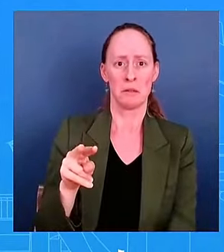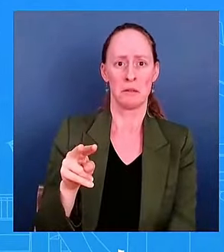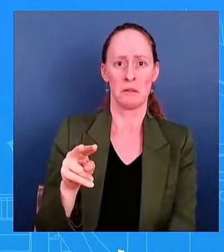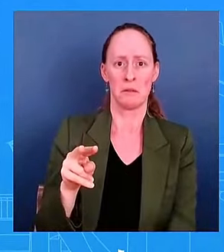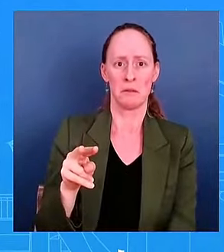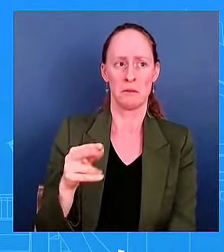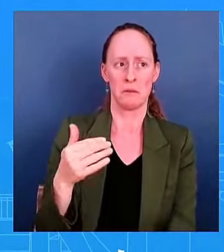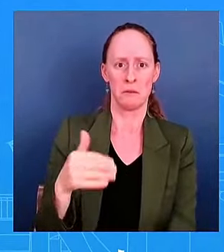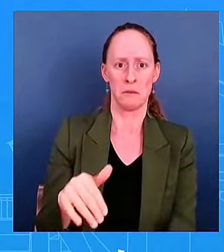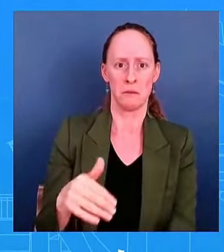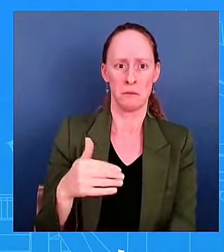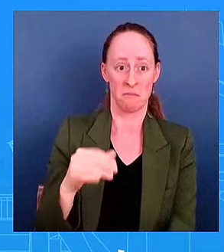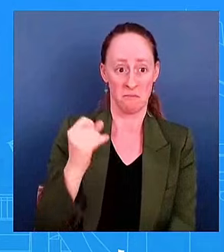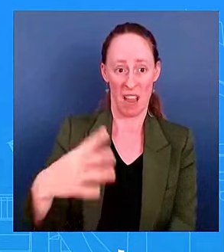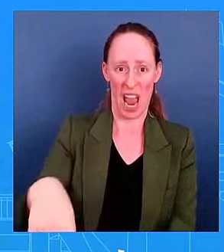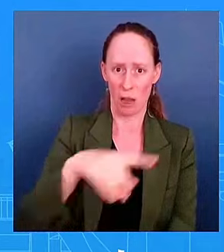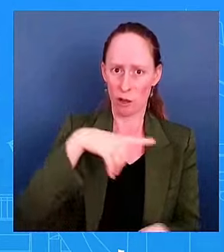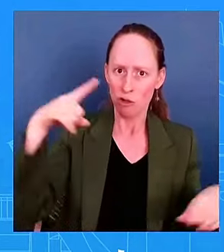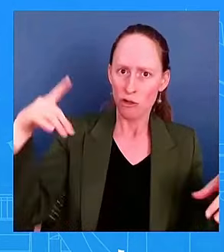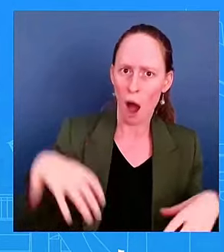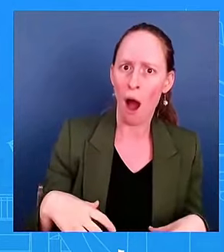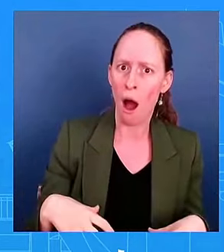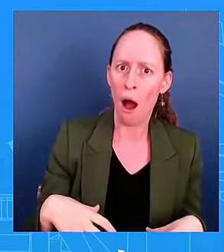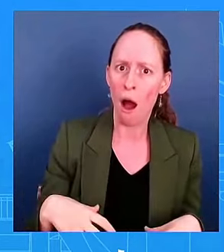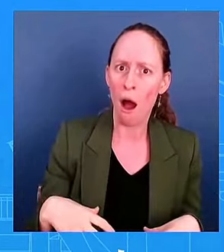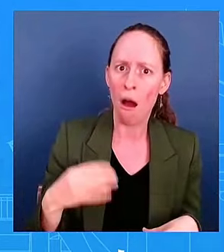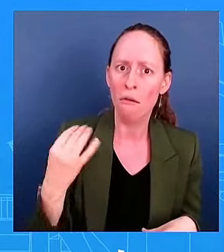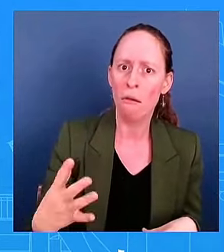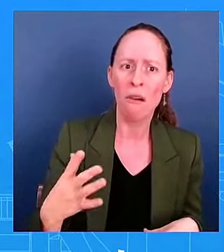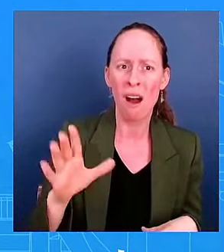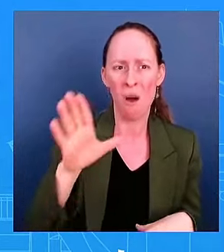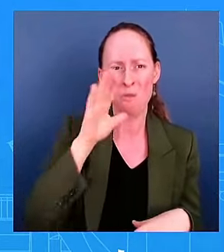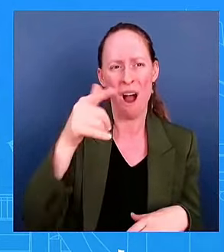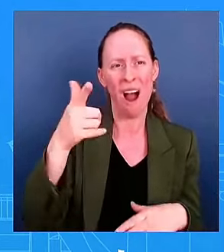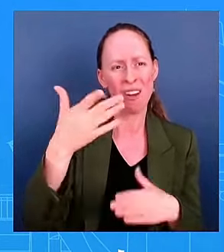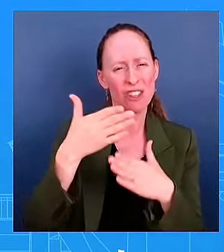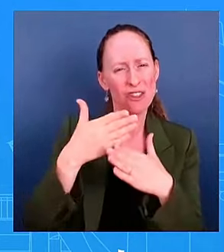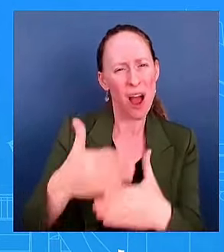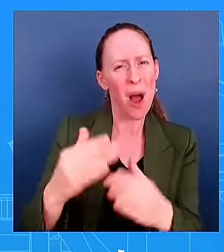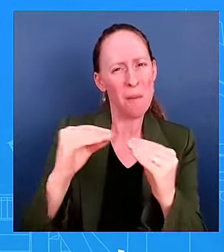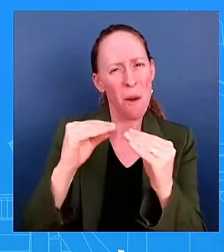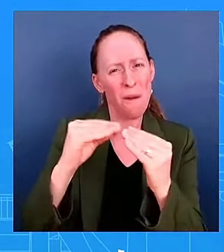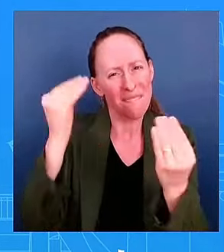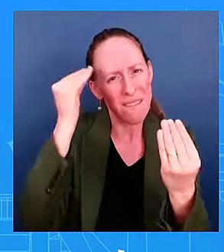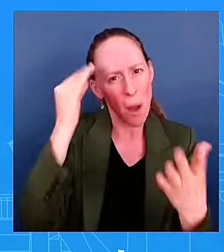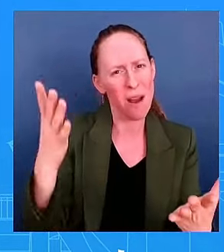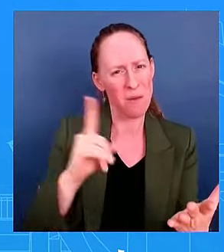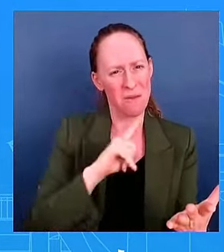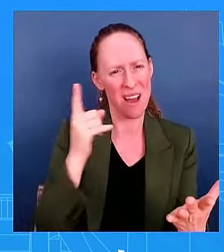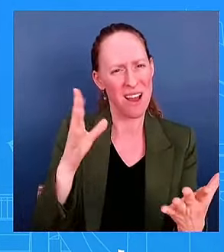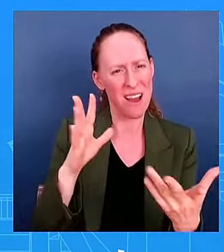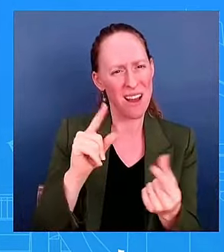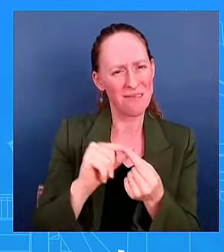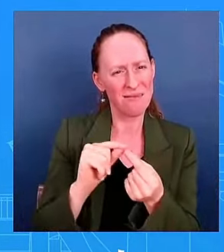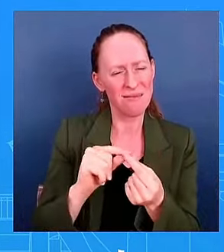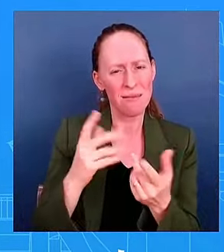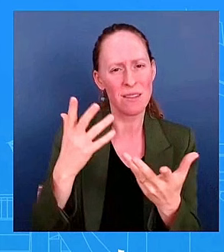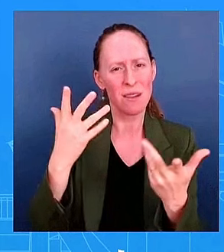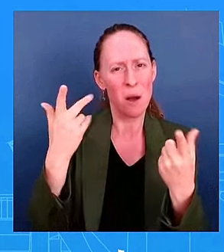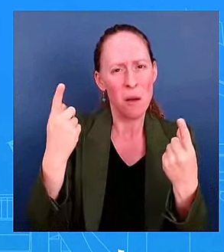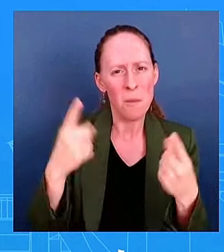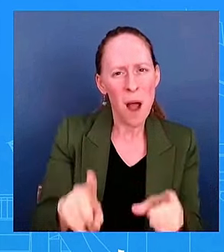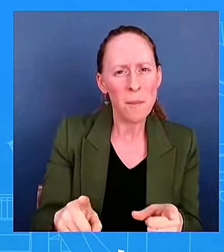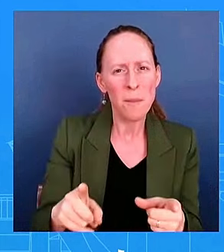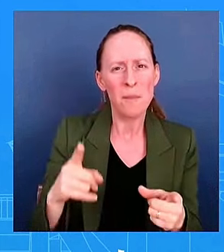So why not release more information? What would be the downside? MS. Look, what I can tell you is that we have been transparent.